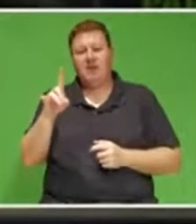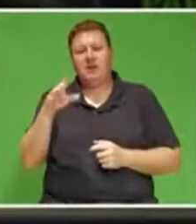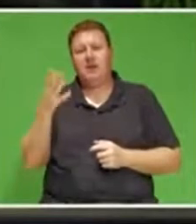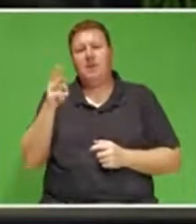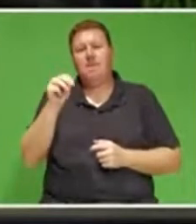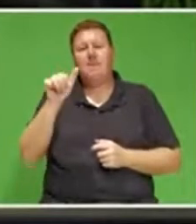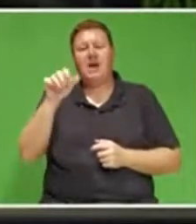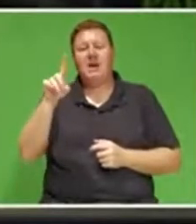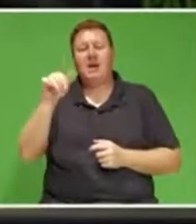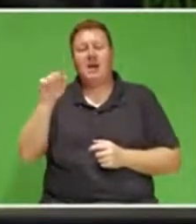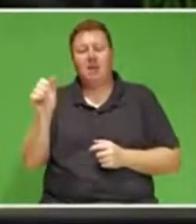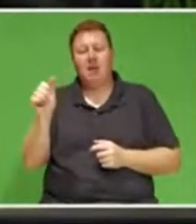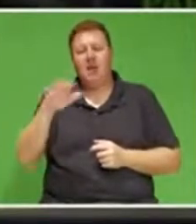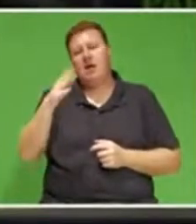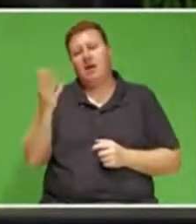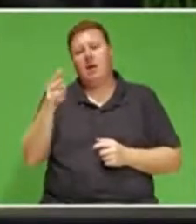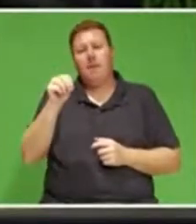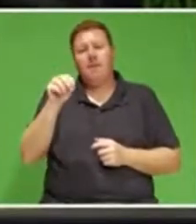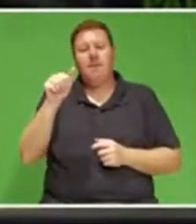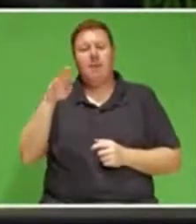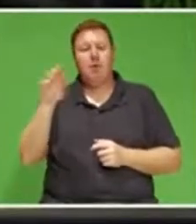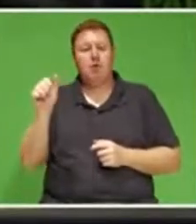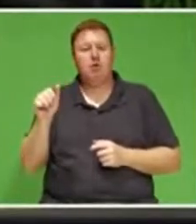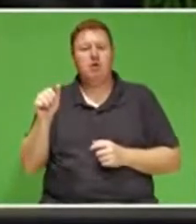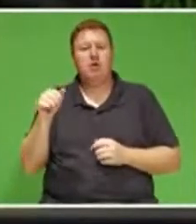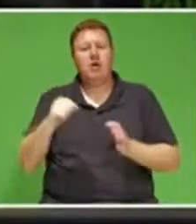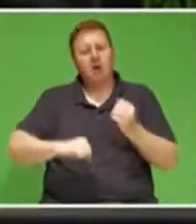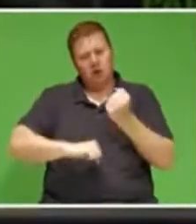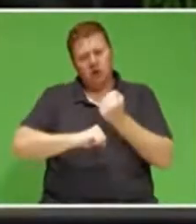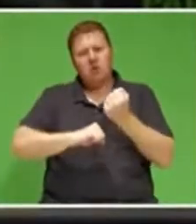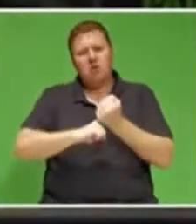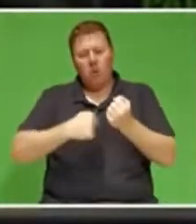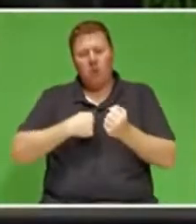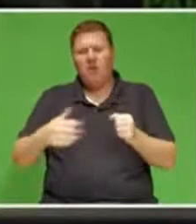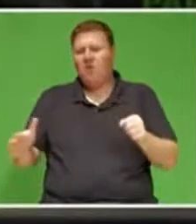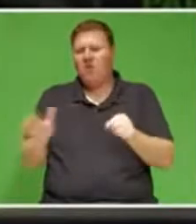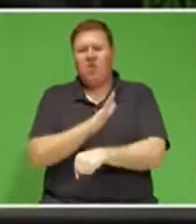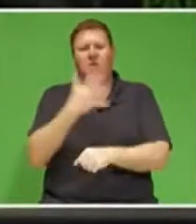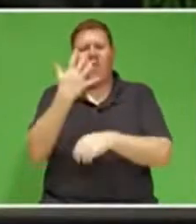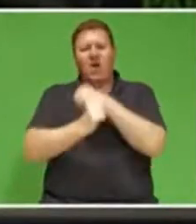has given me unwavering support over the last five years.